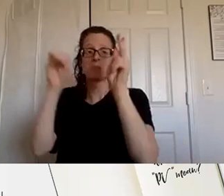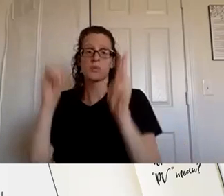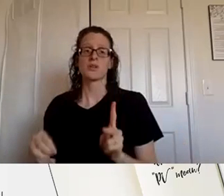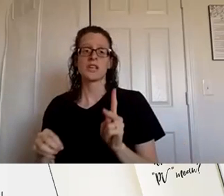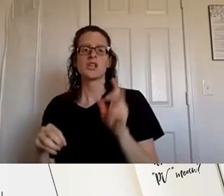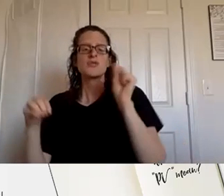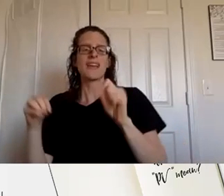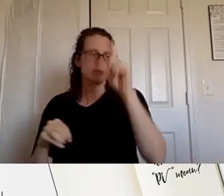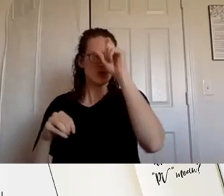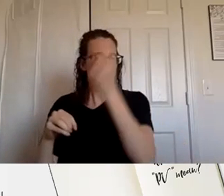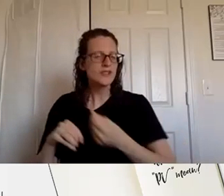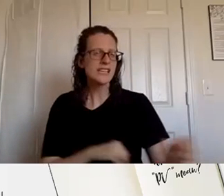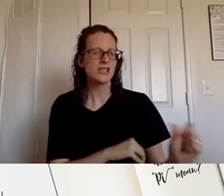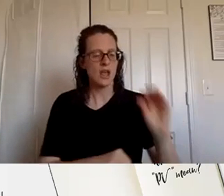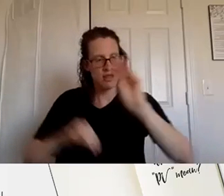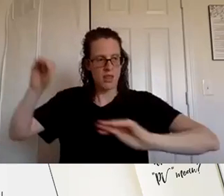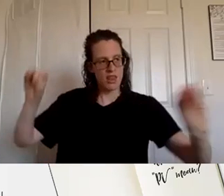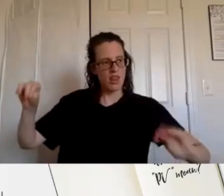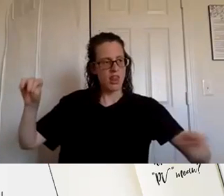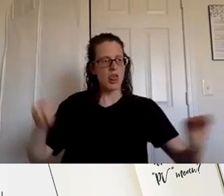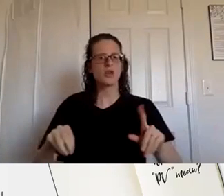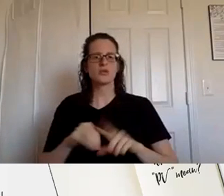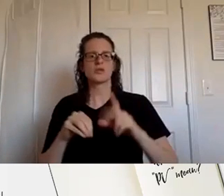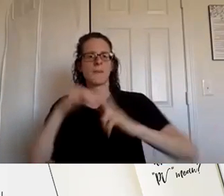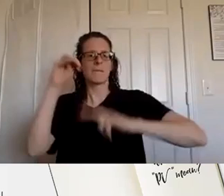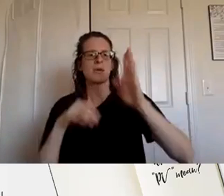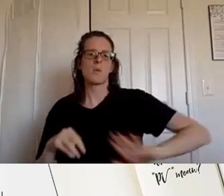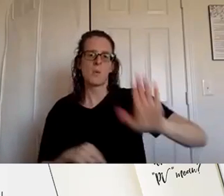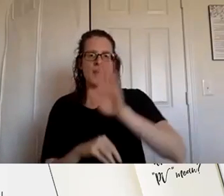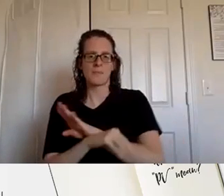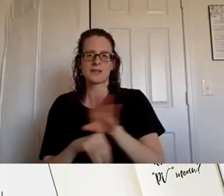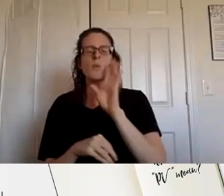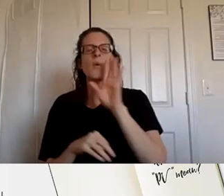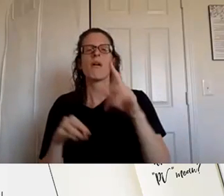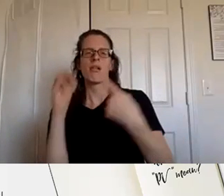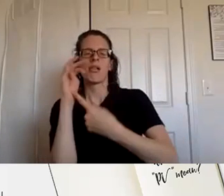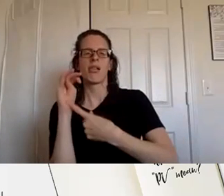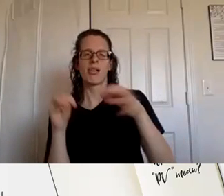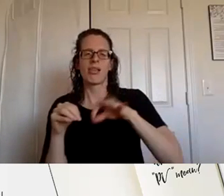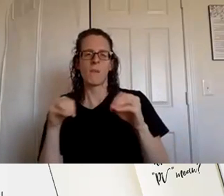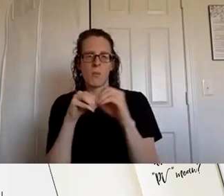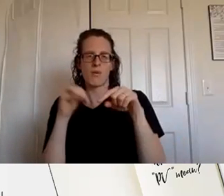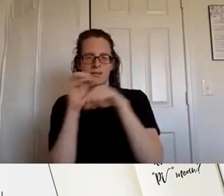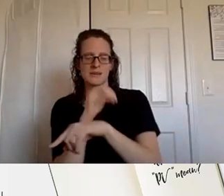strategic when you're you're building legs and we'll get into that a little bit um